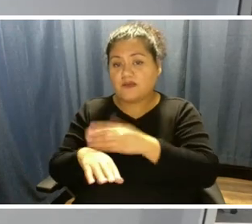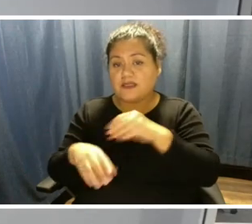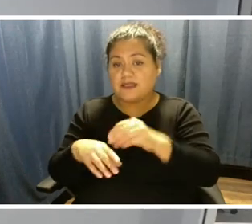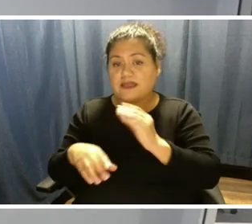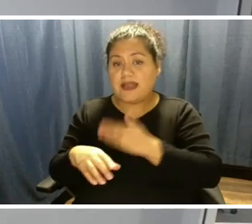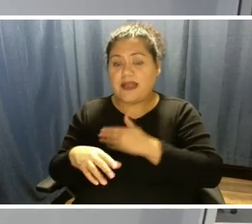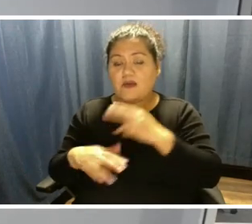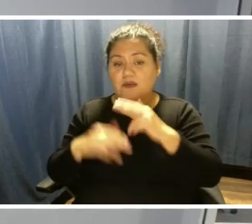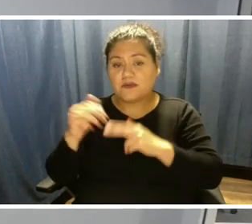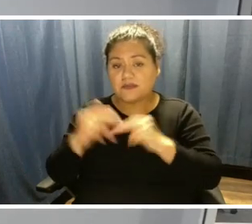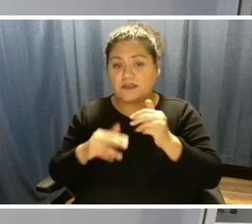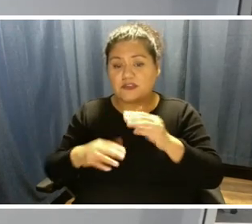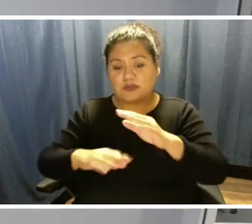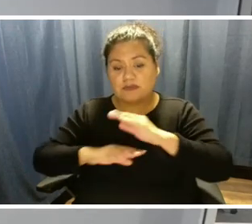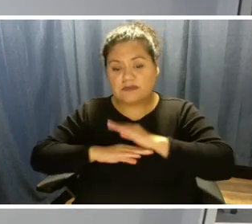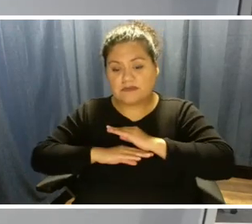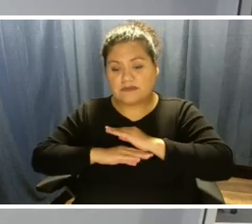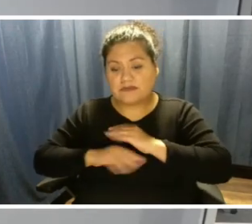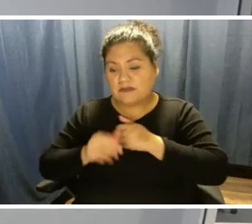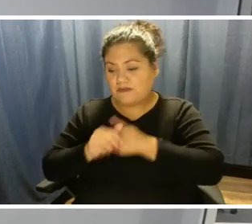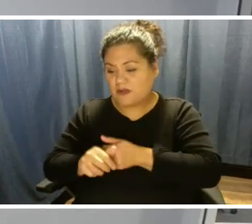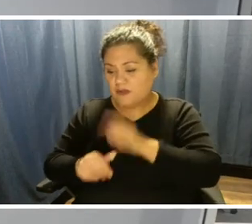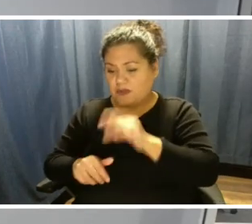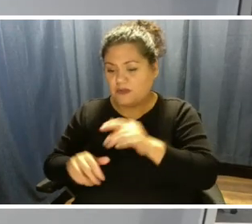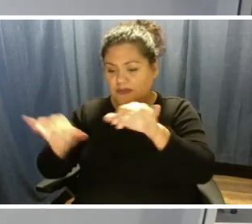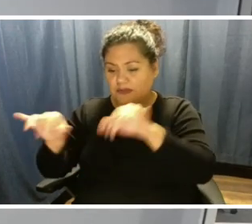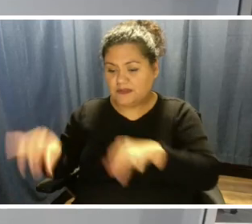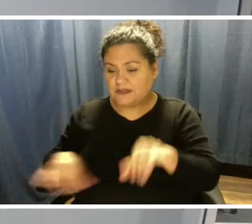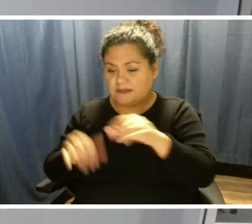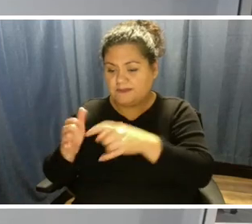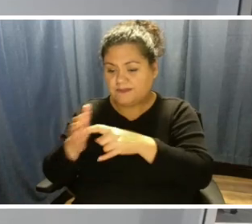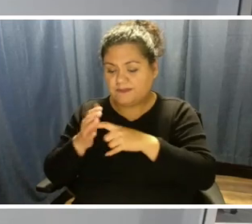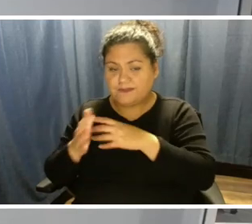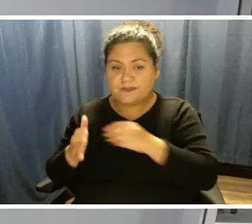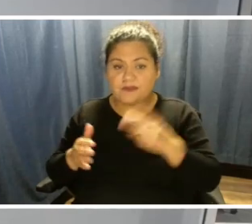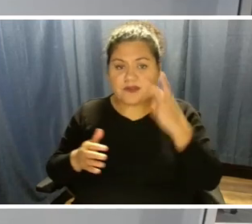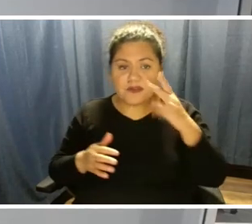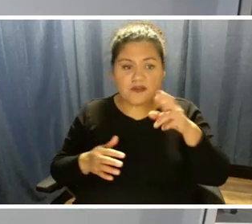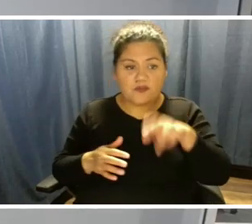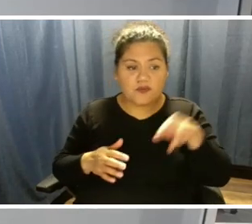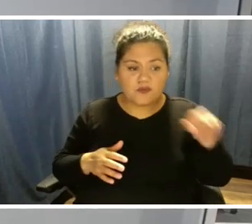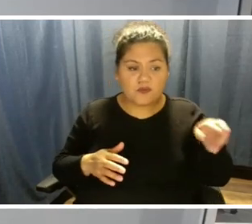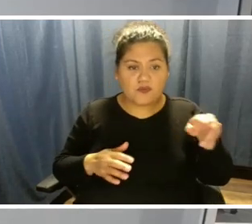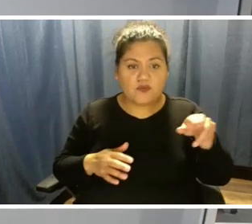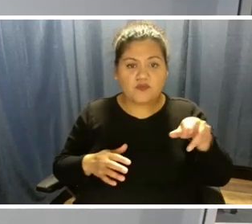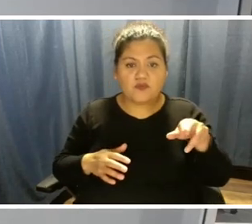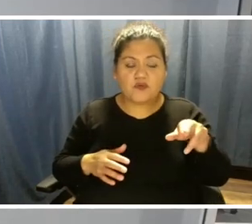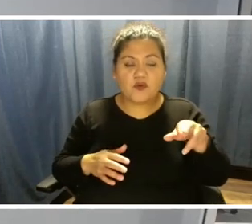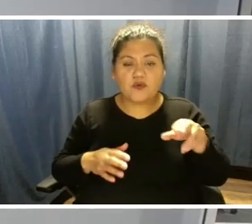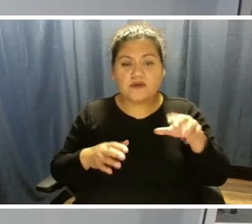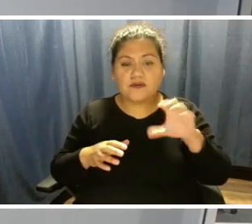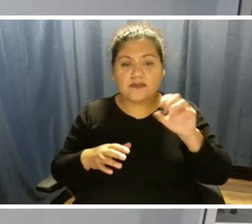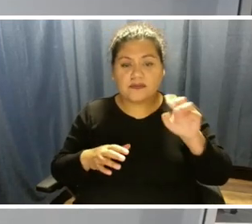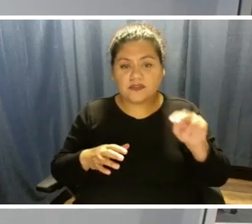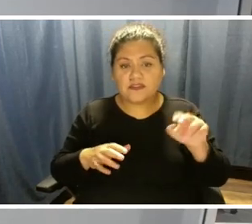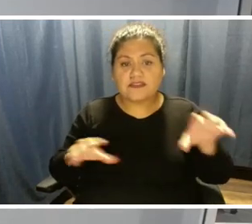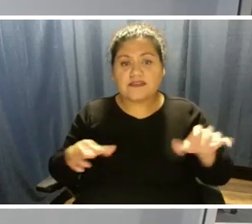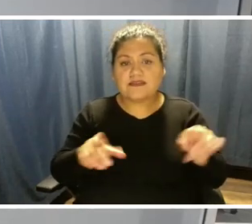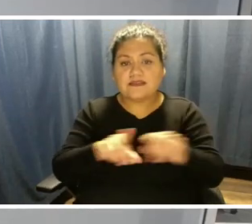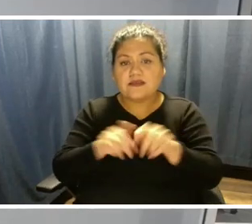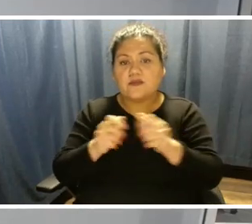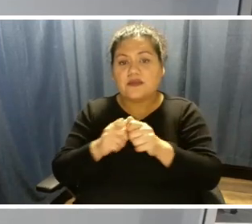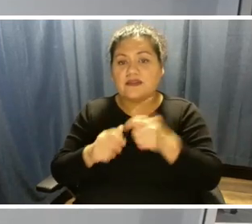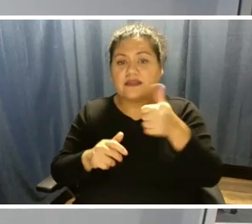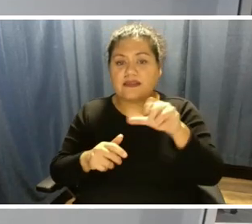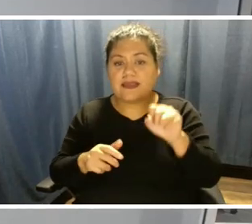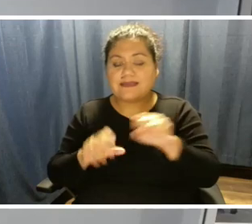to meet those standards. We've also seen that the Railroad Commission has done a similar thing with the gas system. And we're